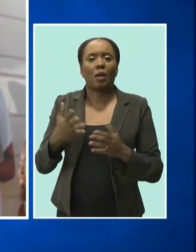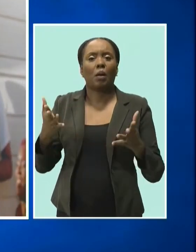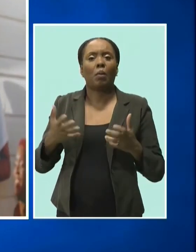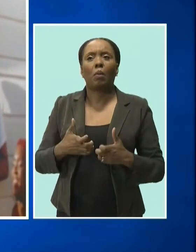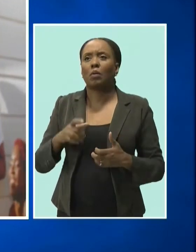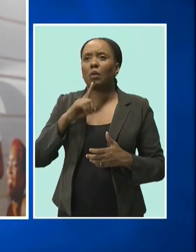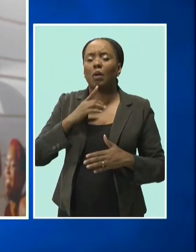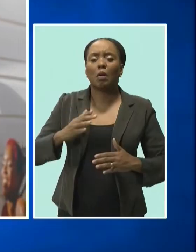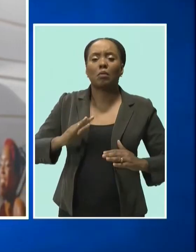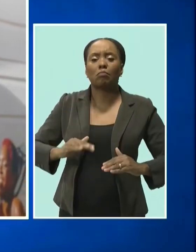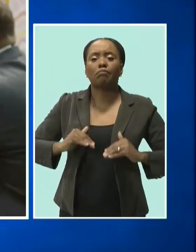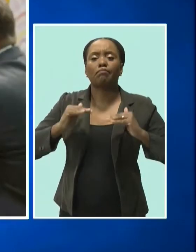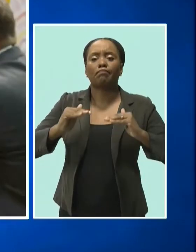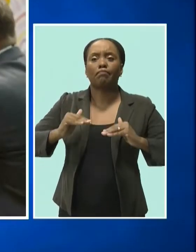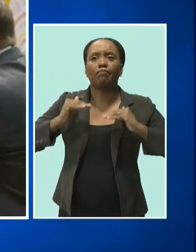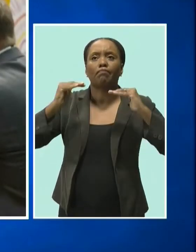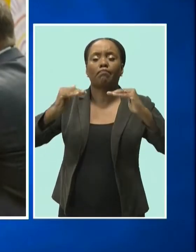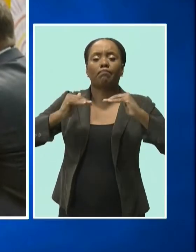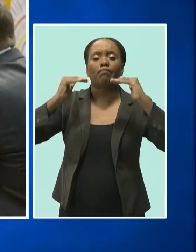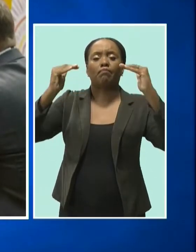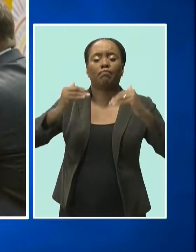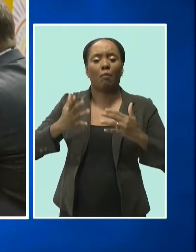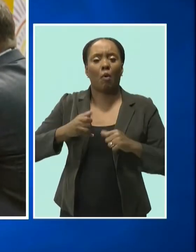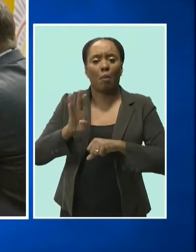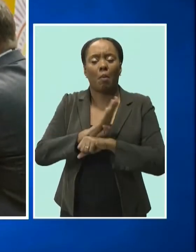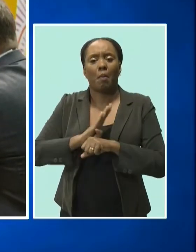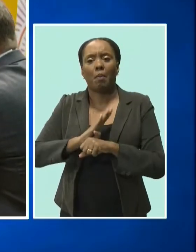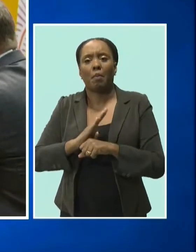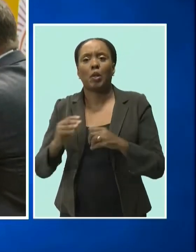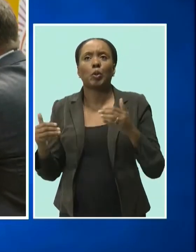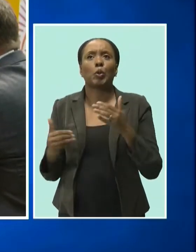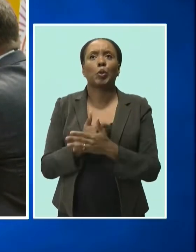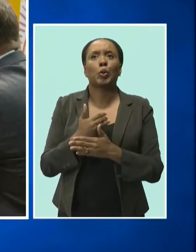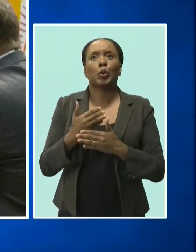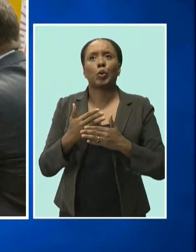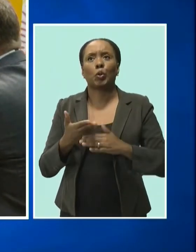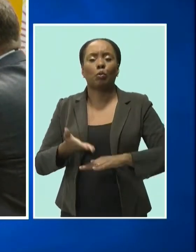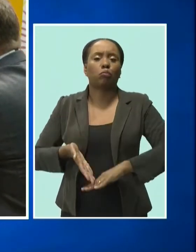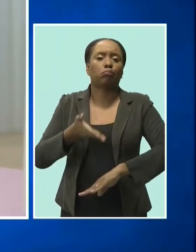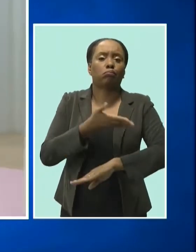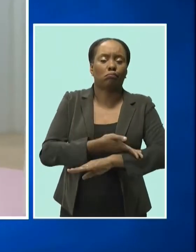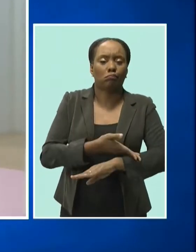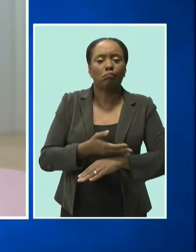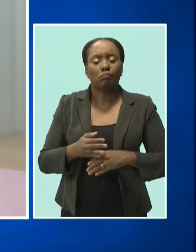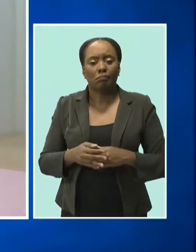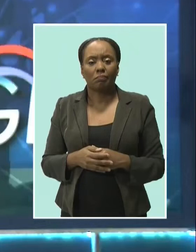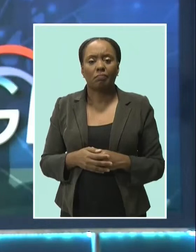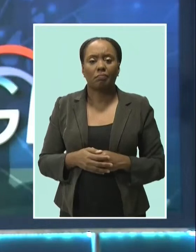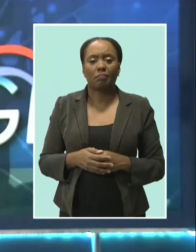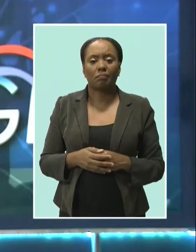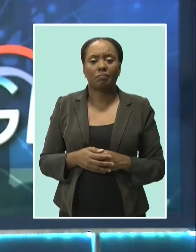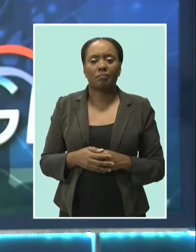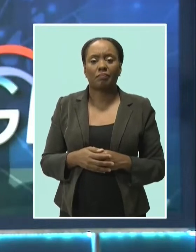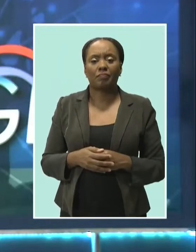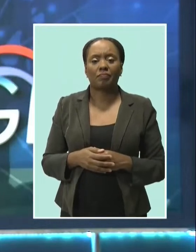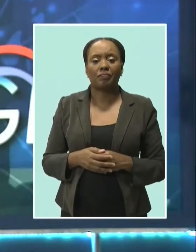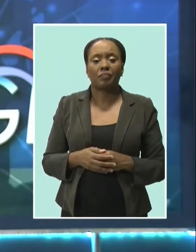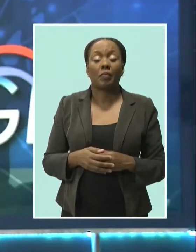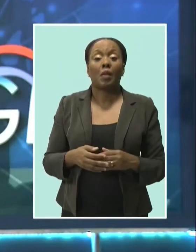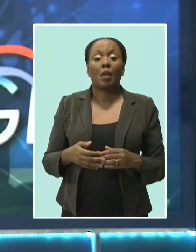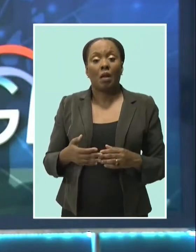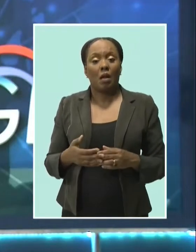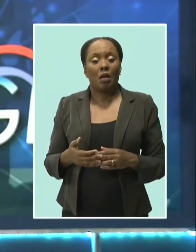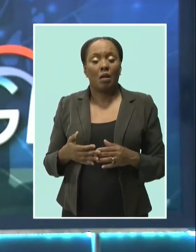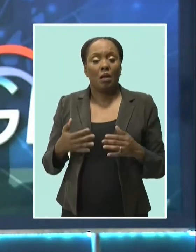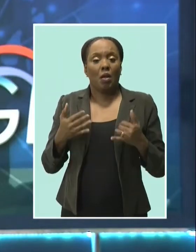to take Barbados' tourism brand to new heights. Kent Gerson, CBC News. Thanks Kent.